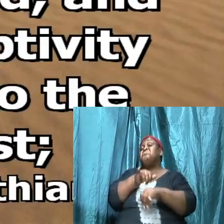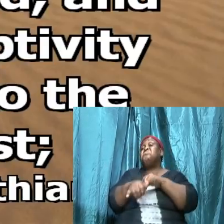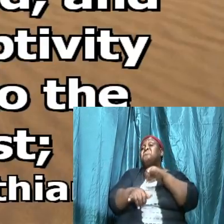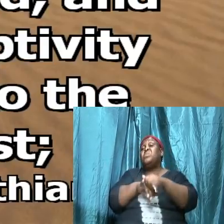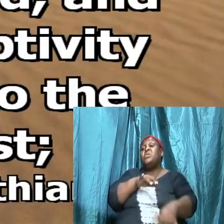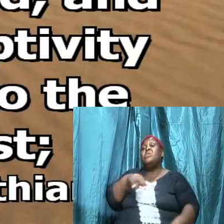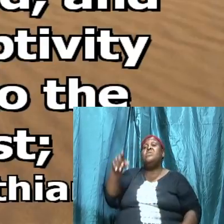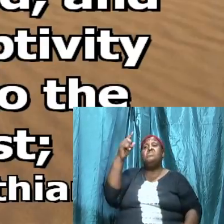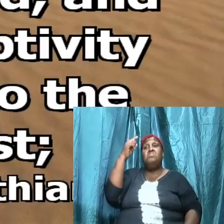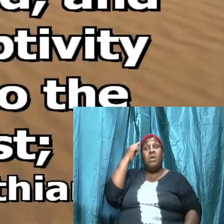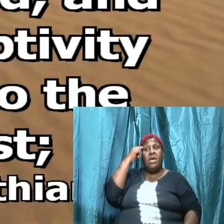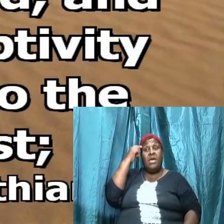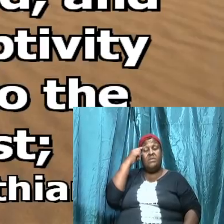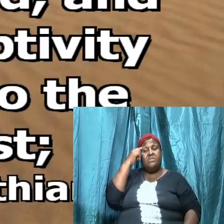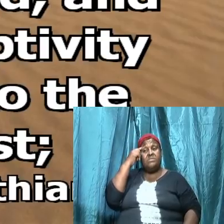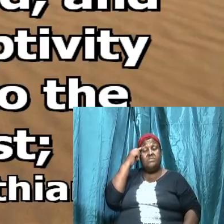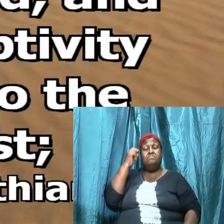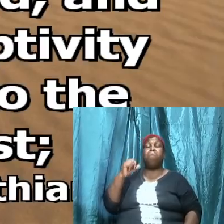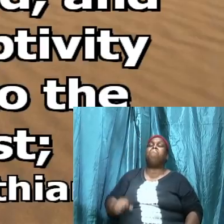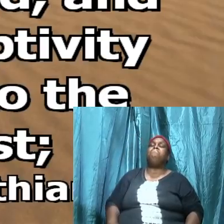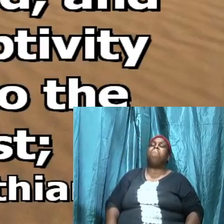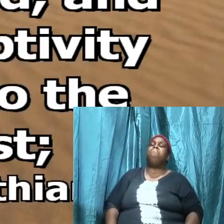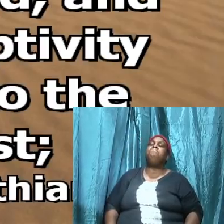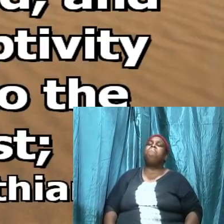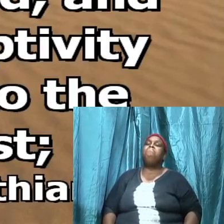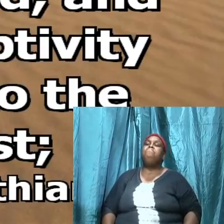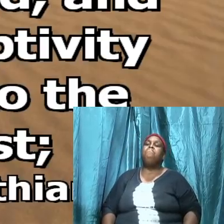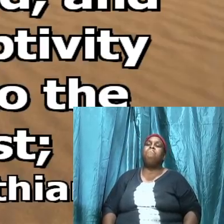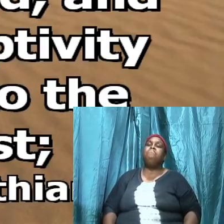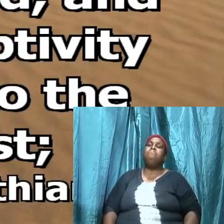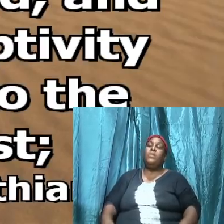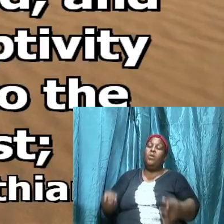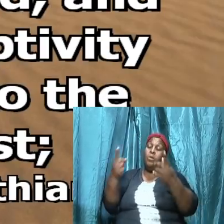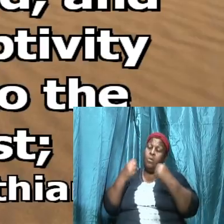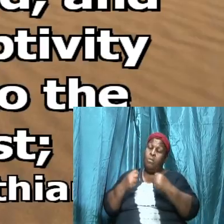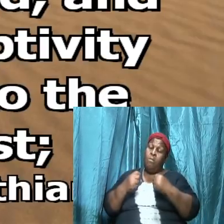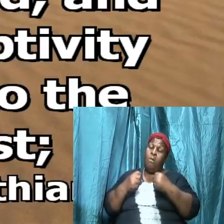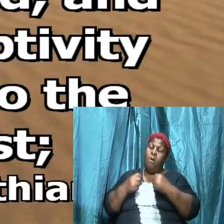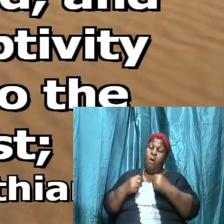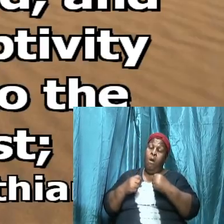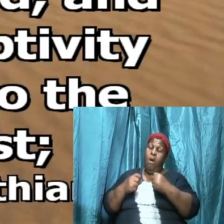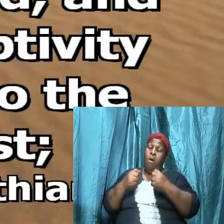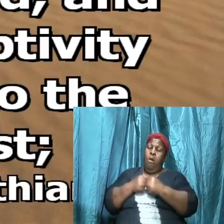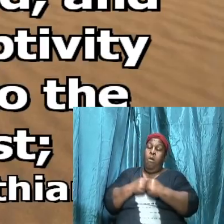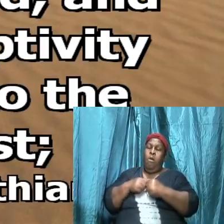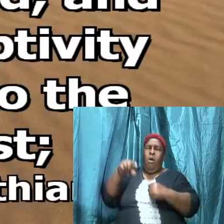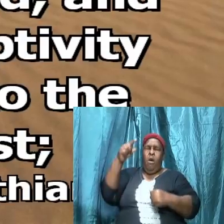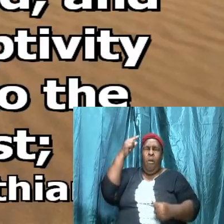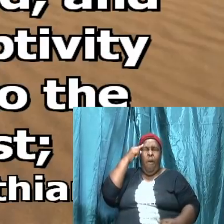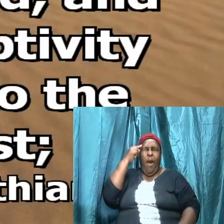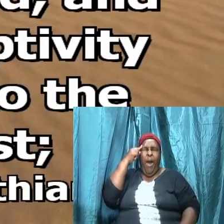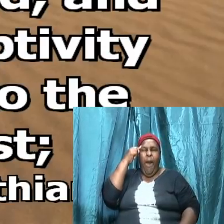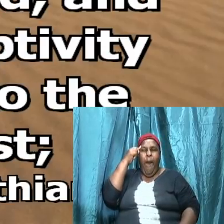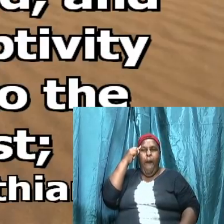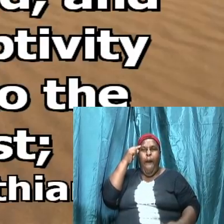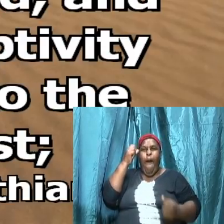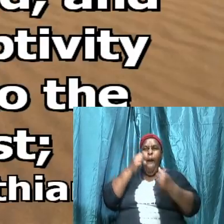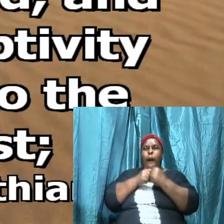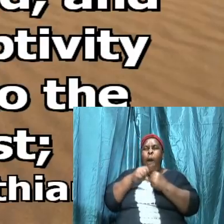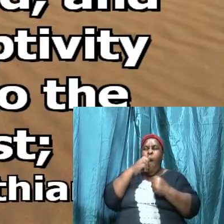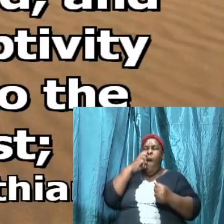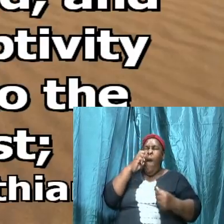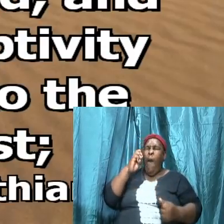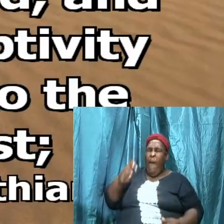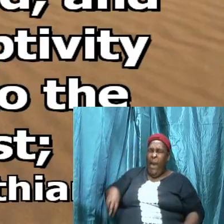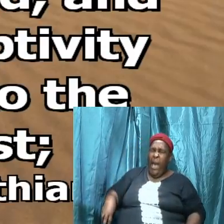with his cunning he comes along a certain road with his craftiness